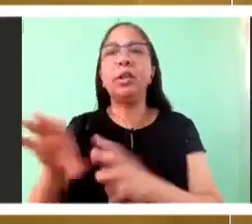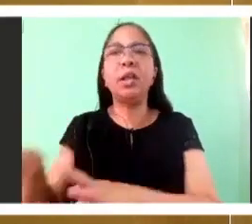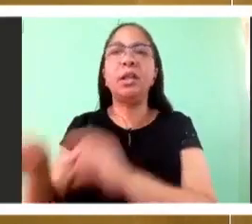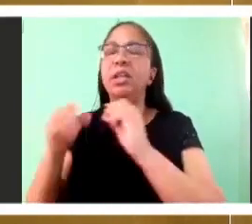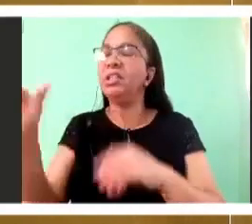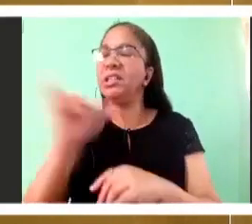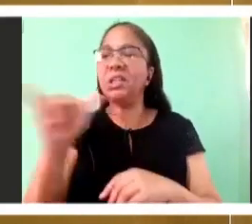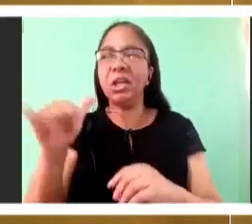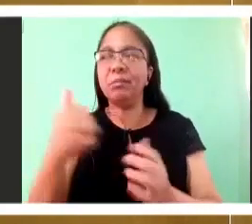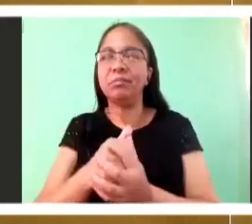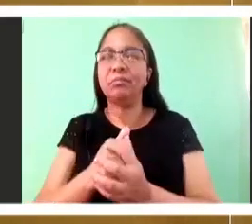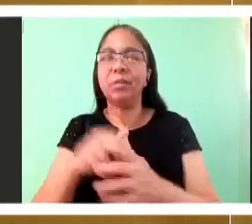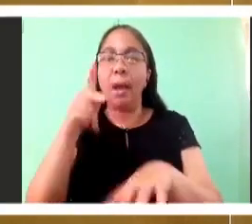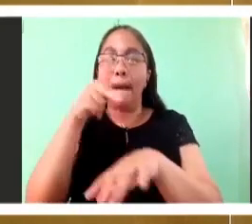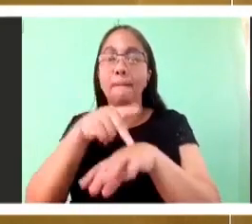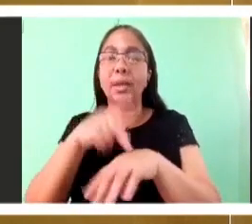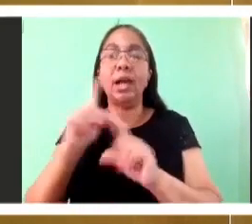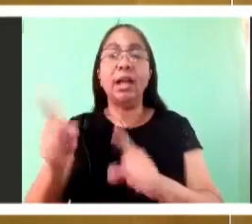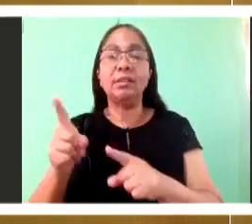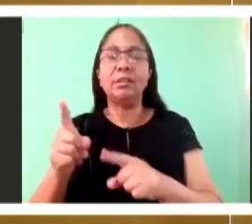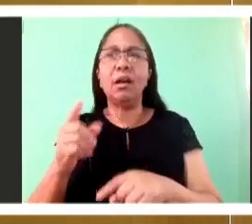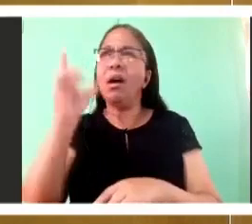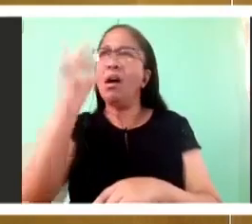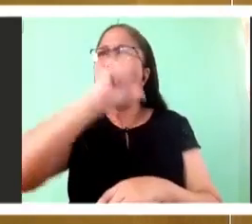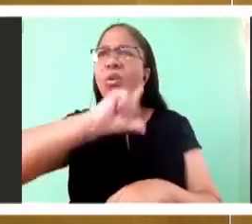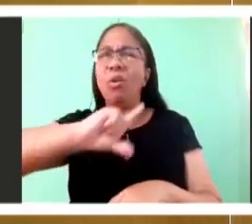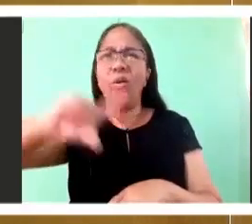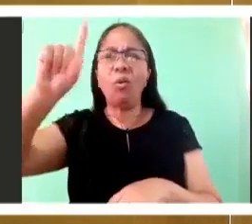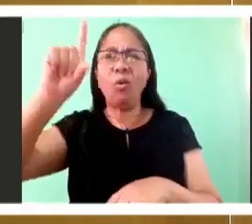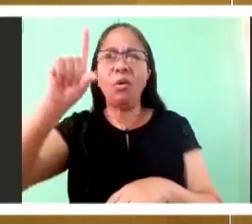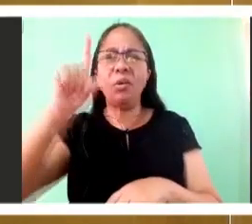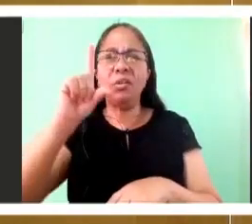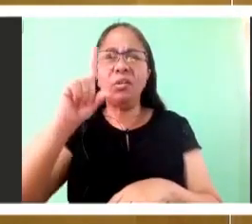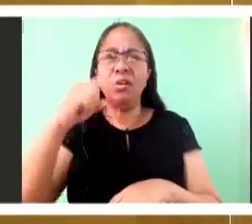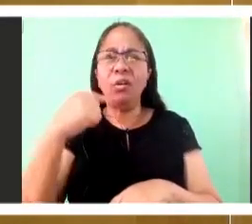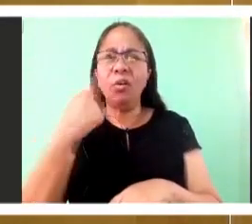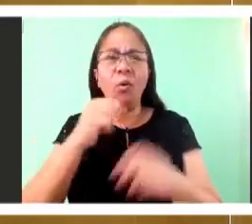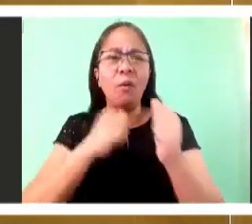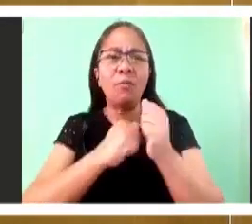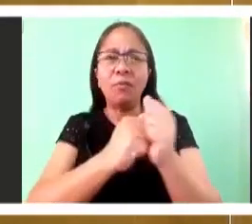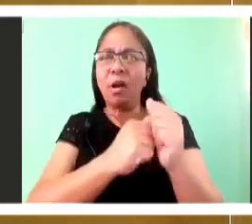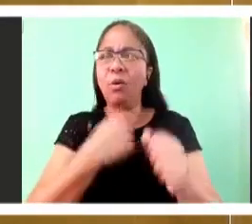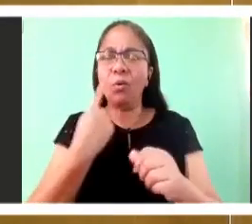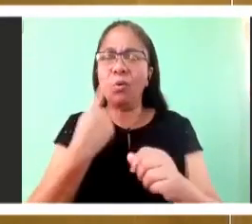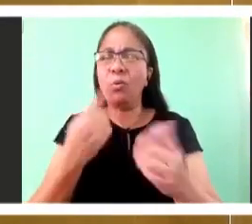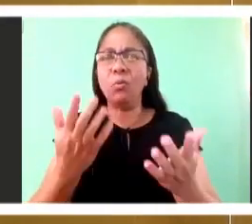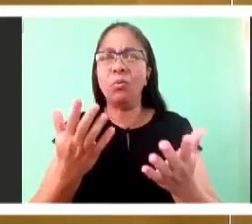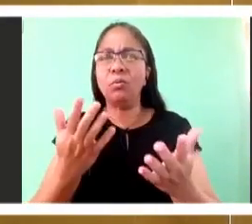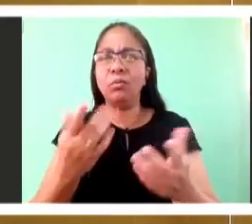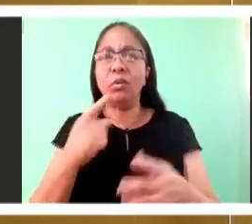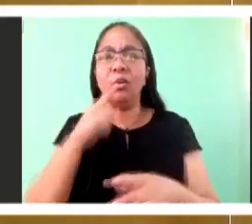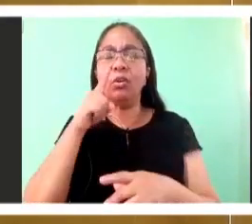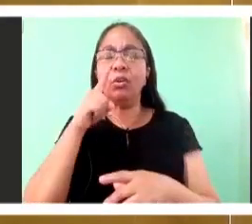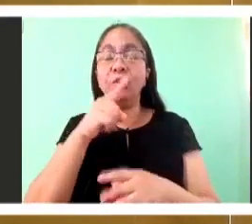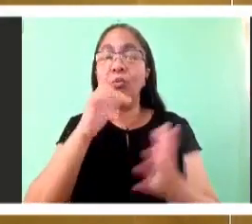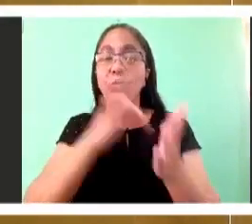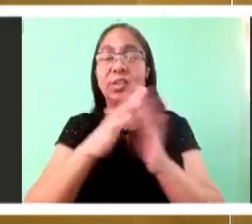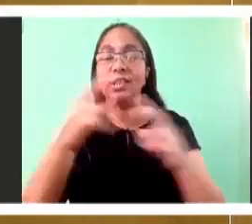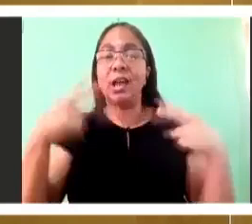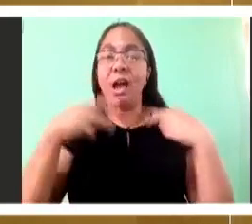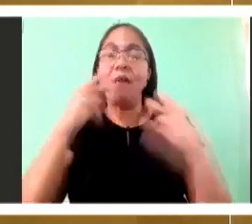of eternal life. We believe. We know that you are the Holy One of God. Wow. Wow.